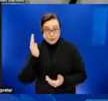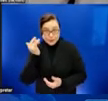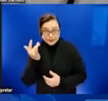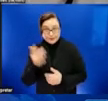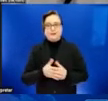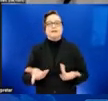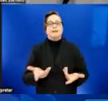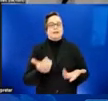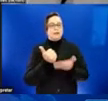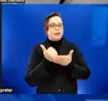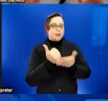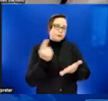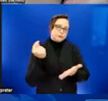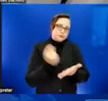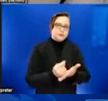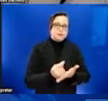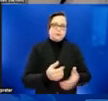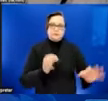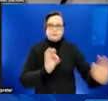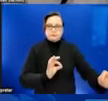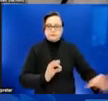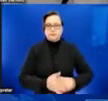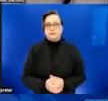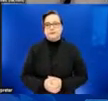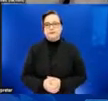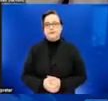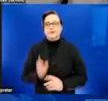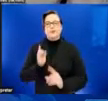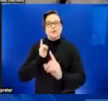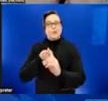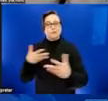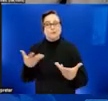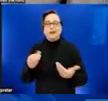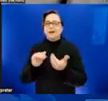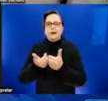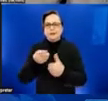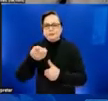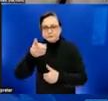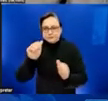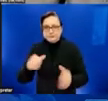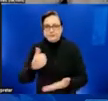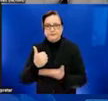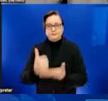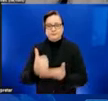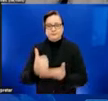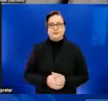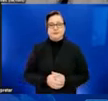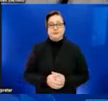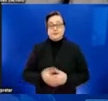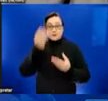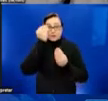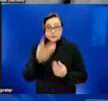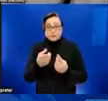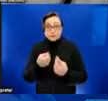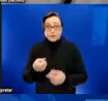So we get to the point. How can you help? Seek information from trusted sources and we certainly hope